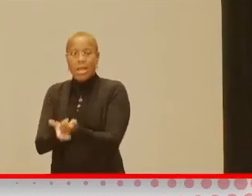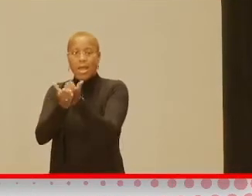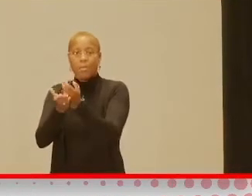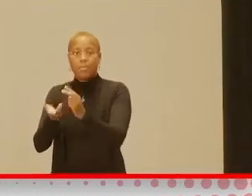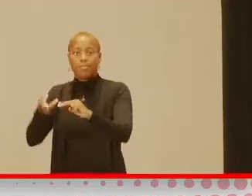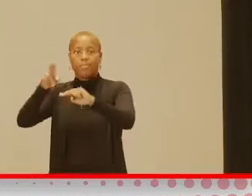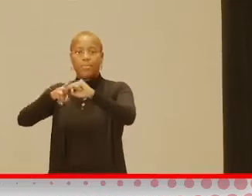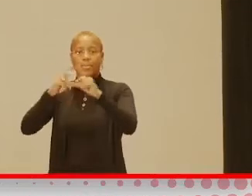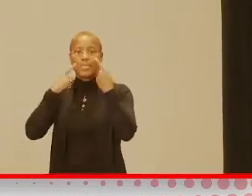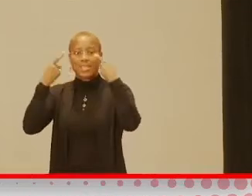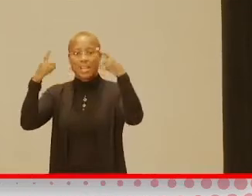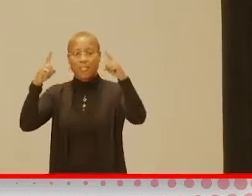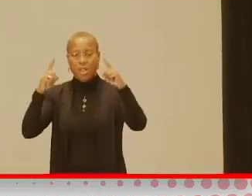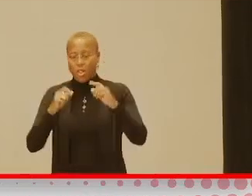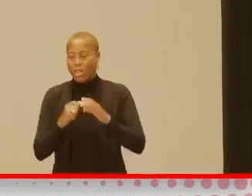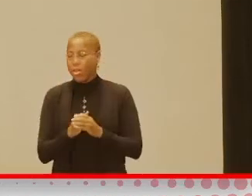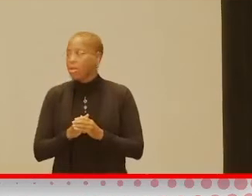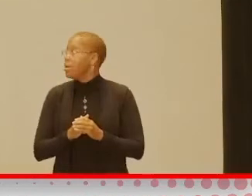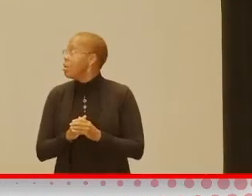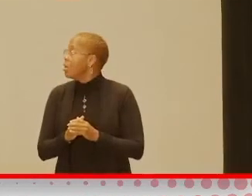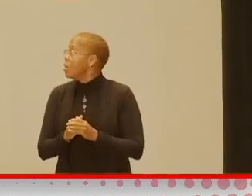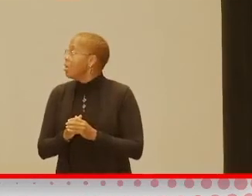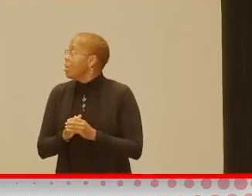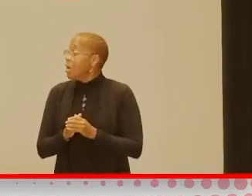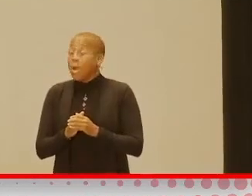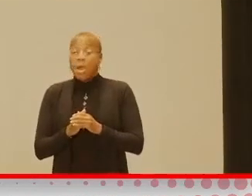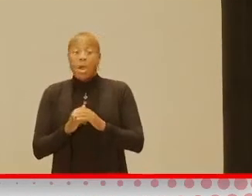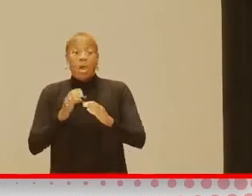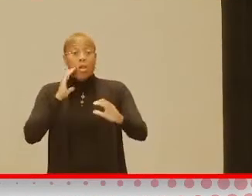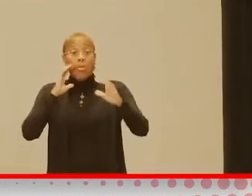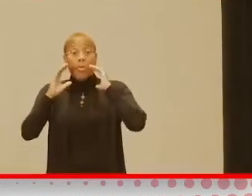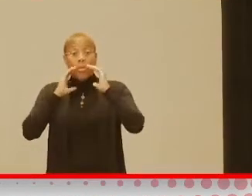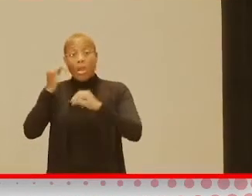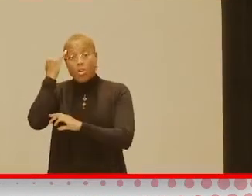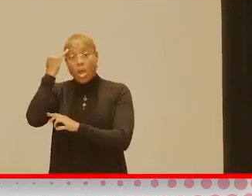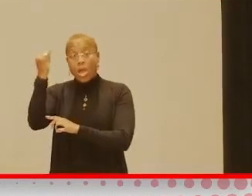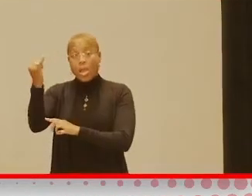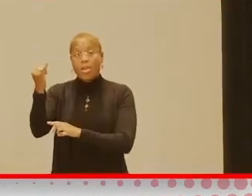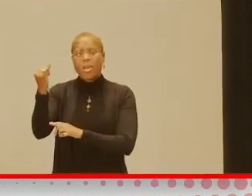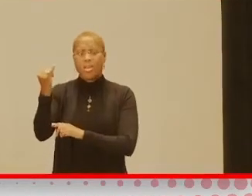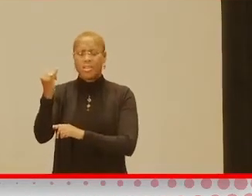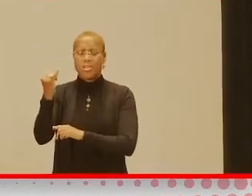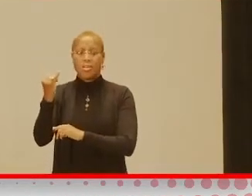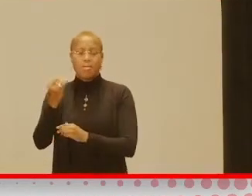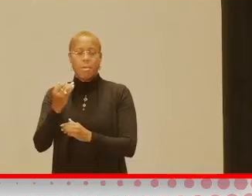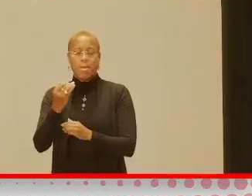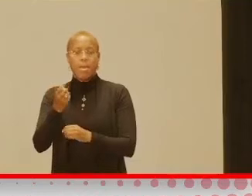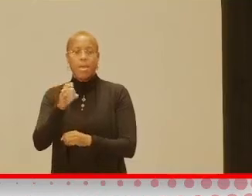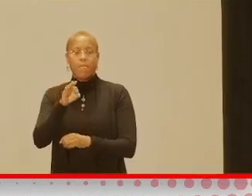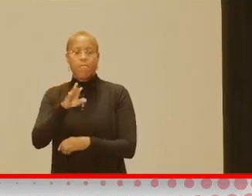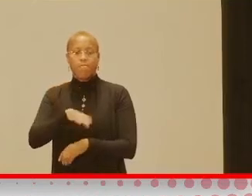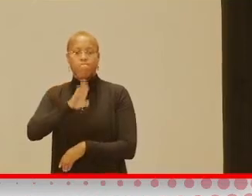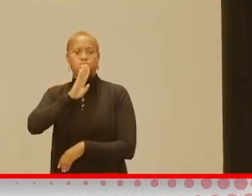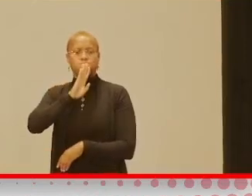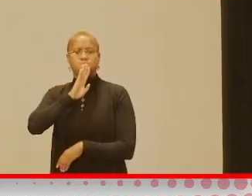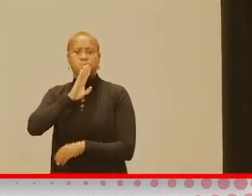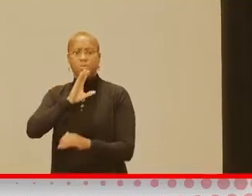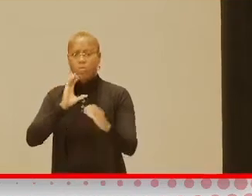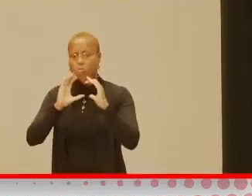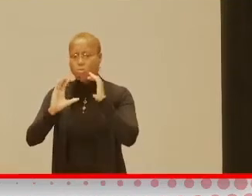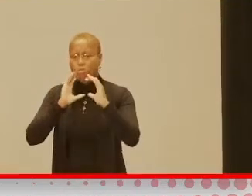And then these are just some ideas for communication. You know, if they are getting frustrated, you know, with communication